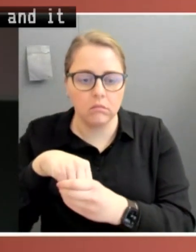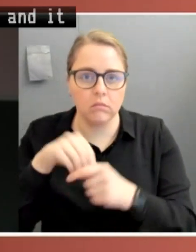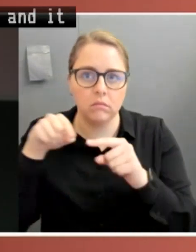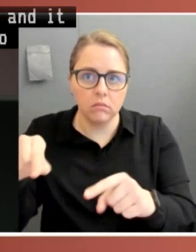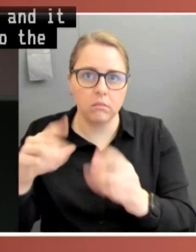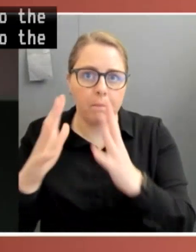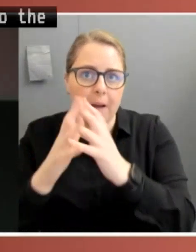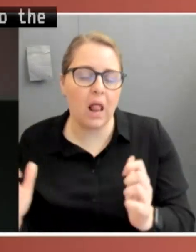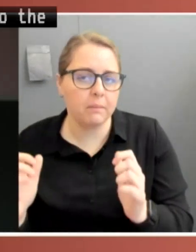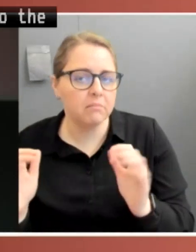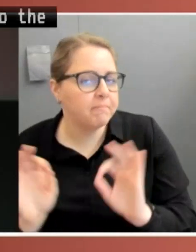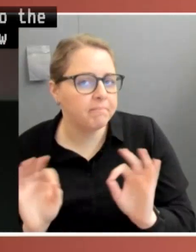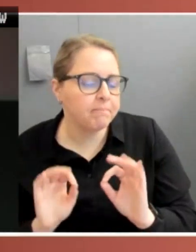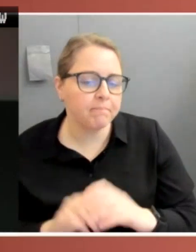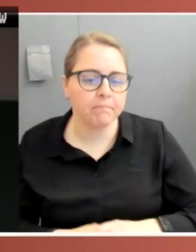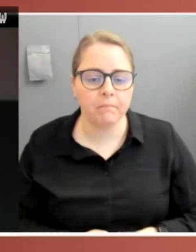the end of the pandemic.